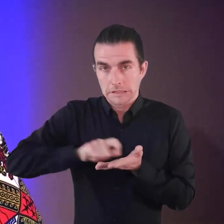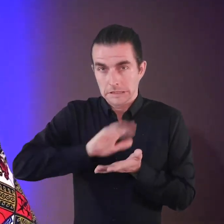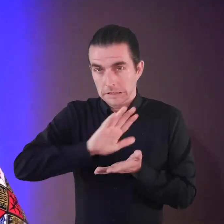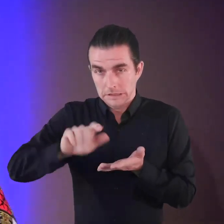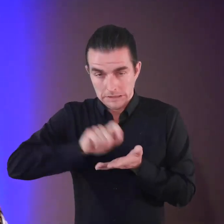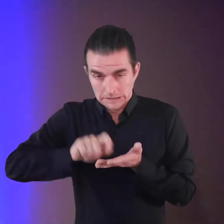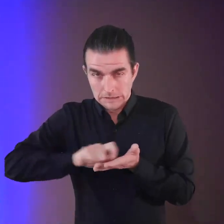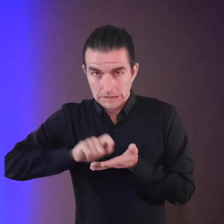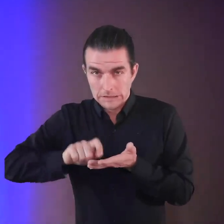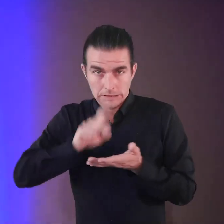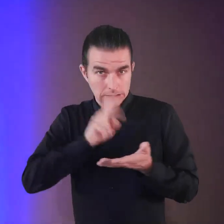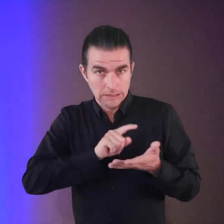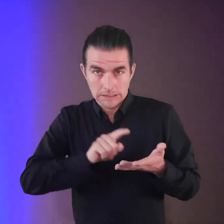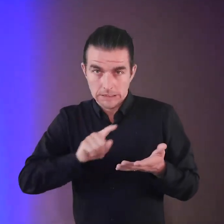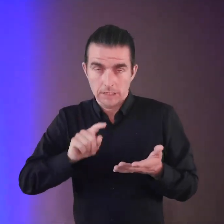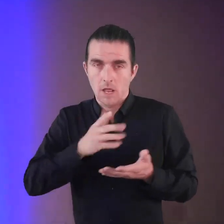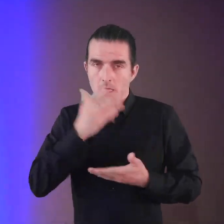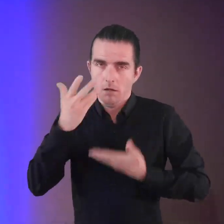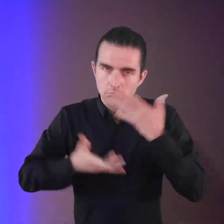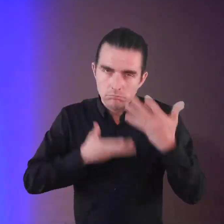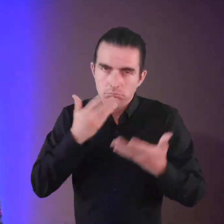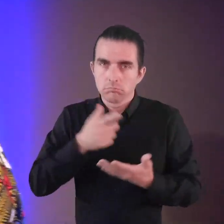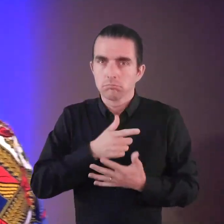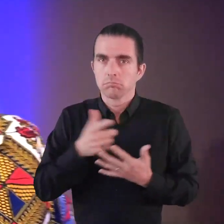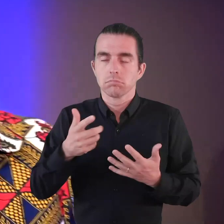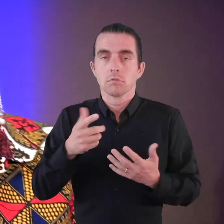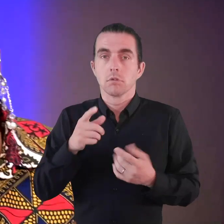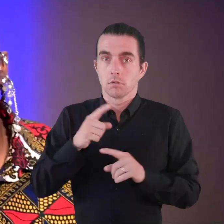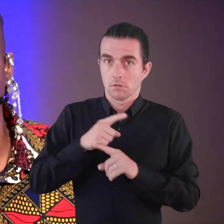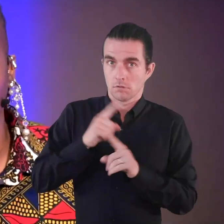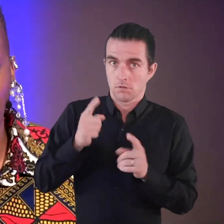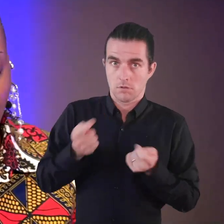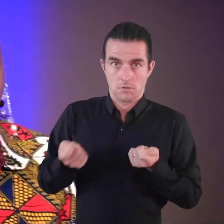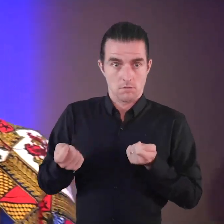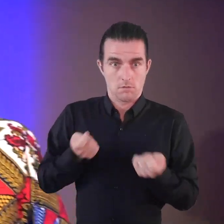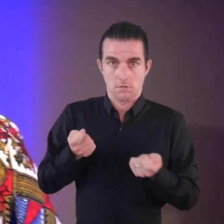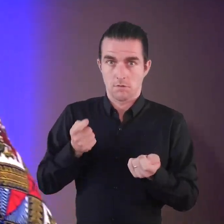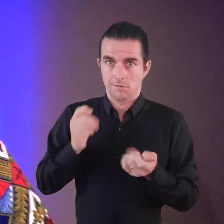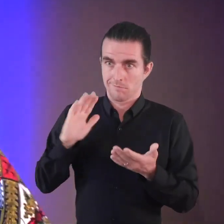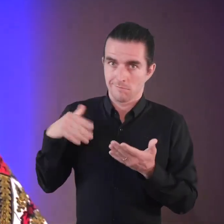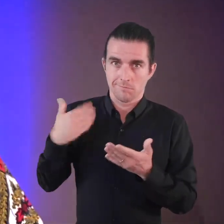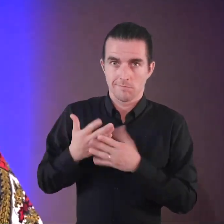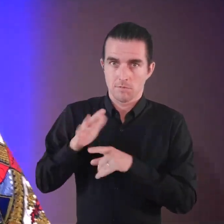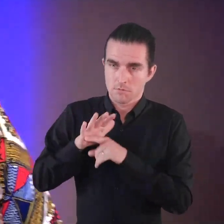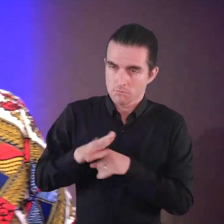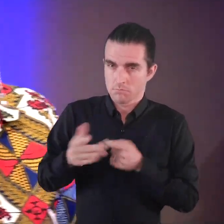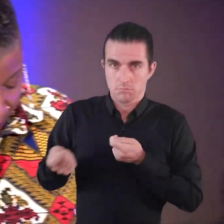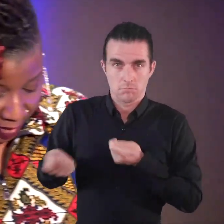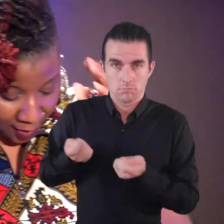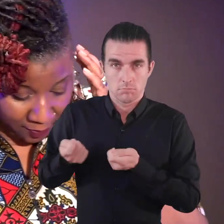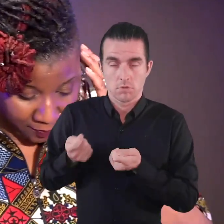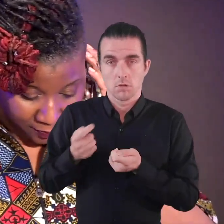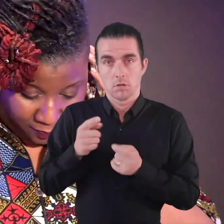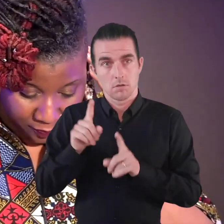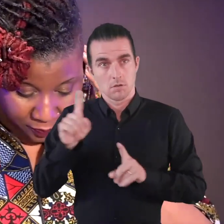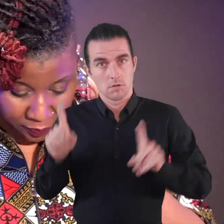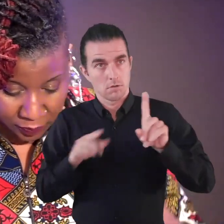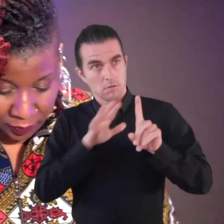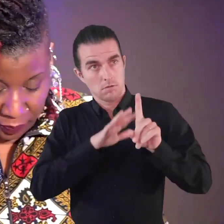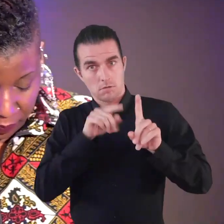in their writing the experiences of those who are in power during the long days of empire.